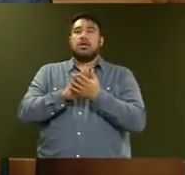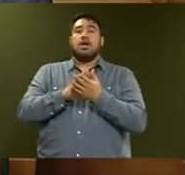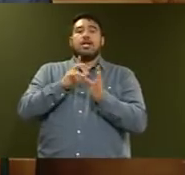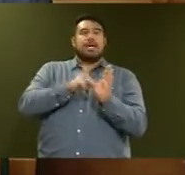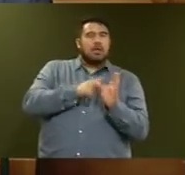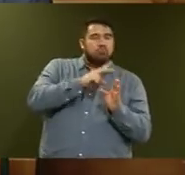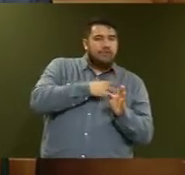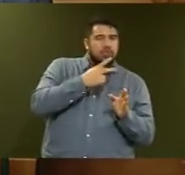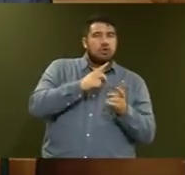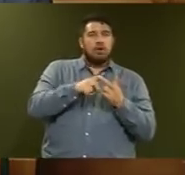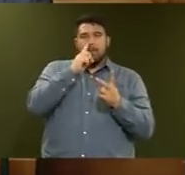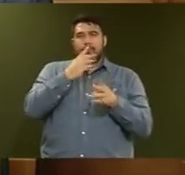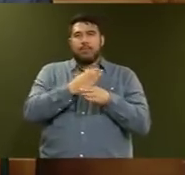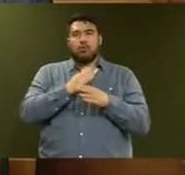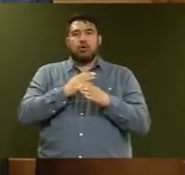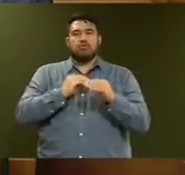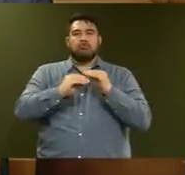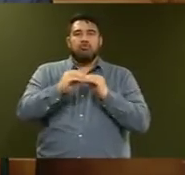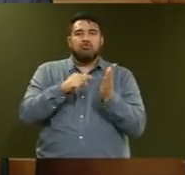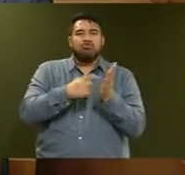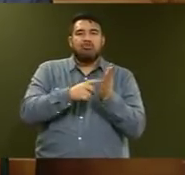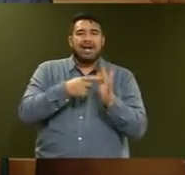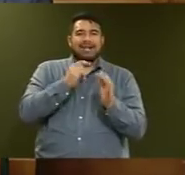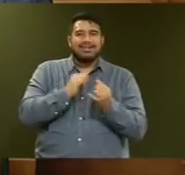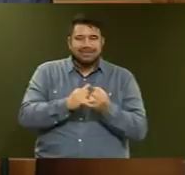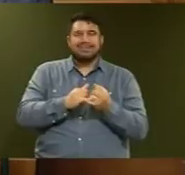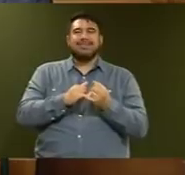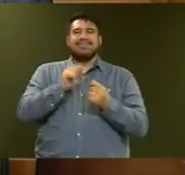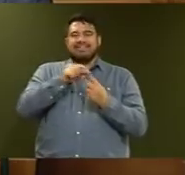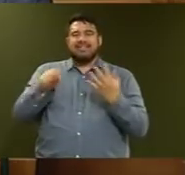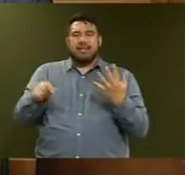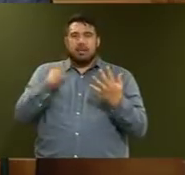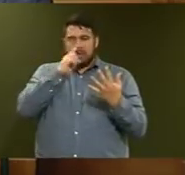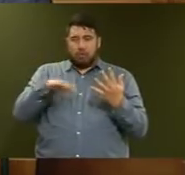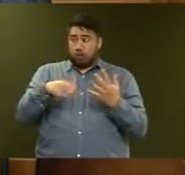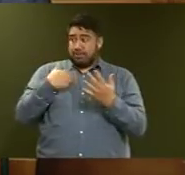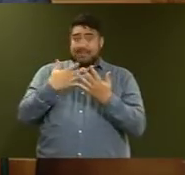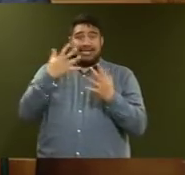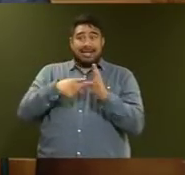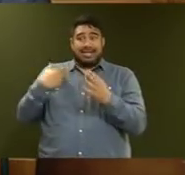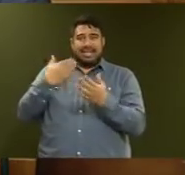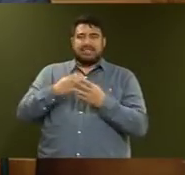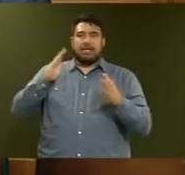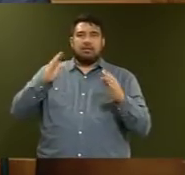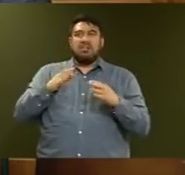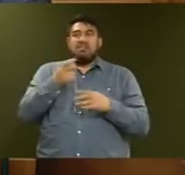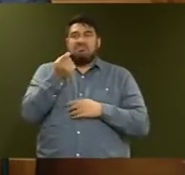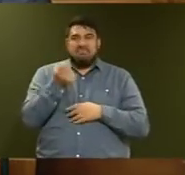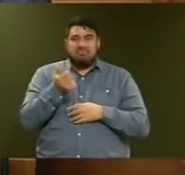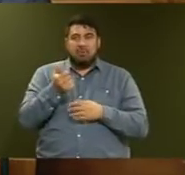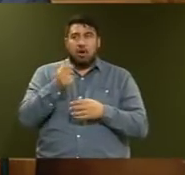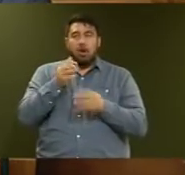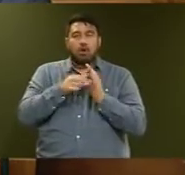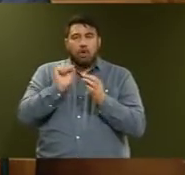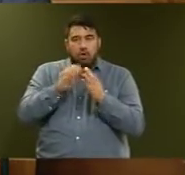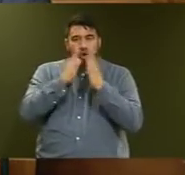whose home ownership has plunged in the last decade can once again have a chance at owning a home. And